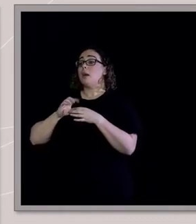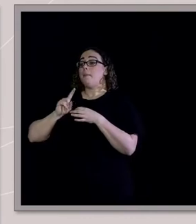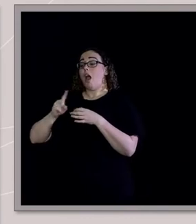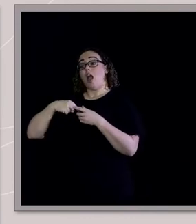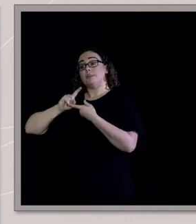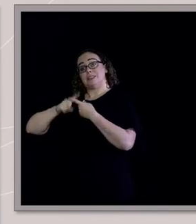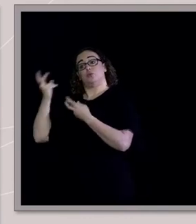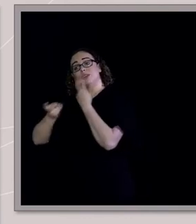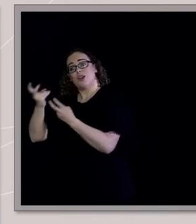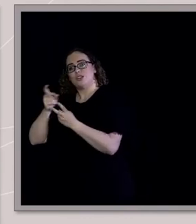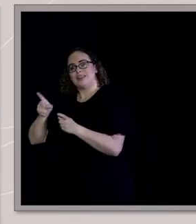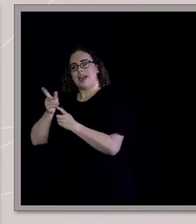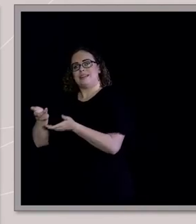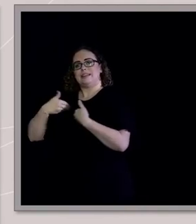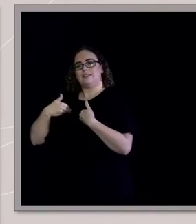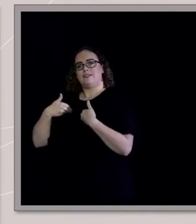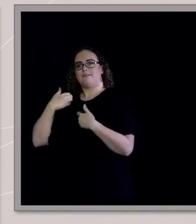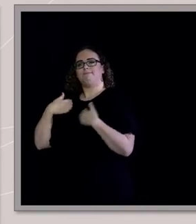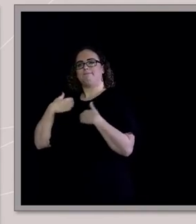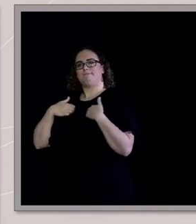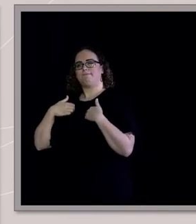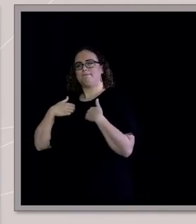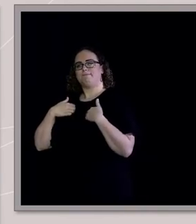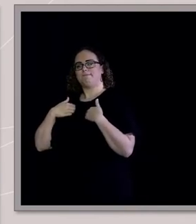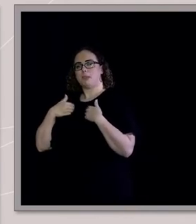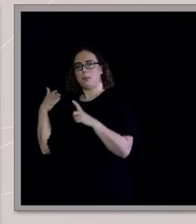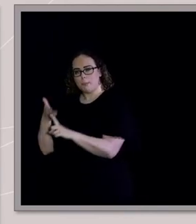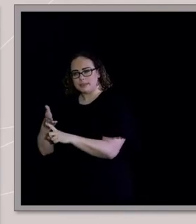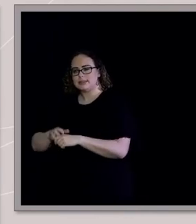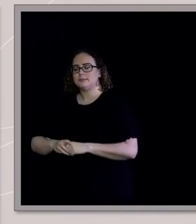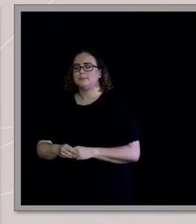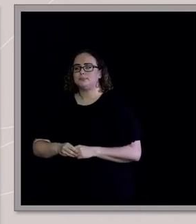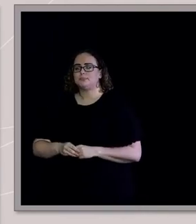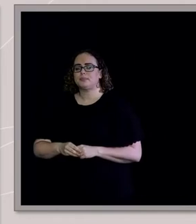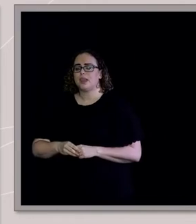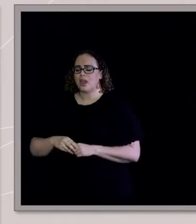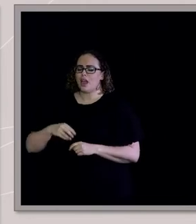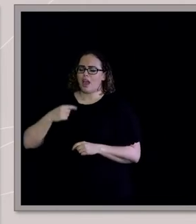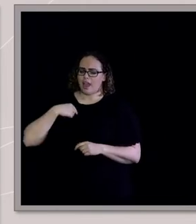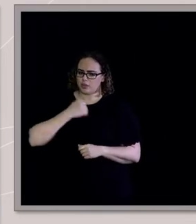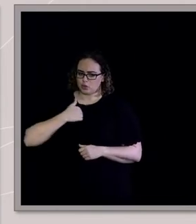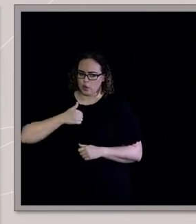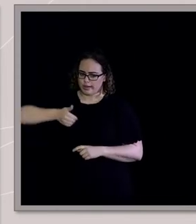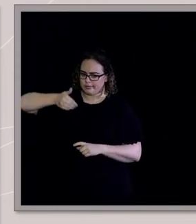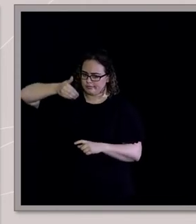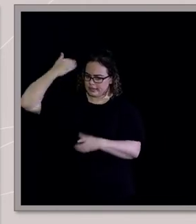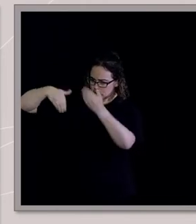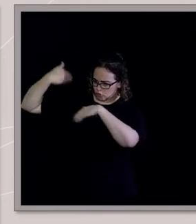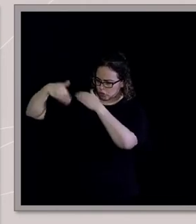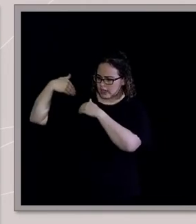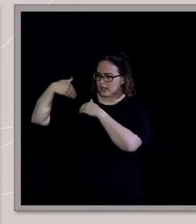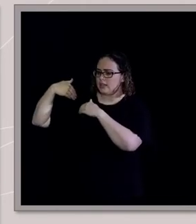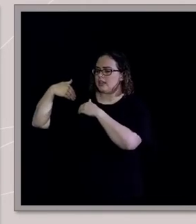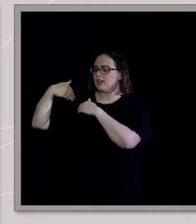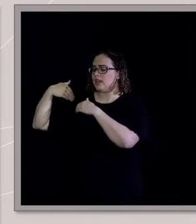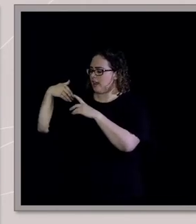And then I guess I also, I get this kind of like deep kick when I read good history. And I feel that the experiences we're having in this moment in